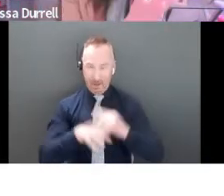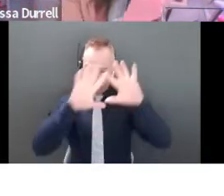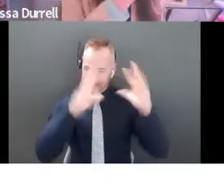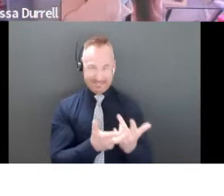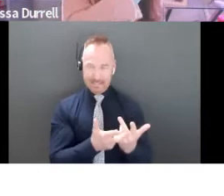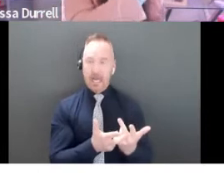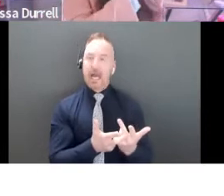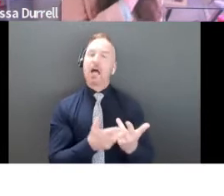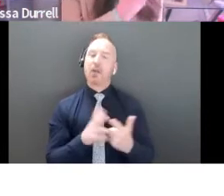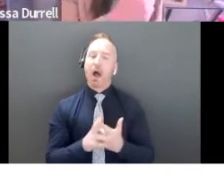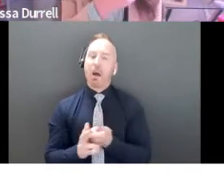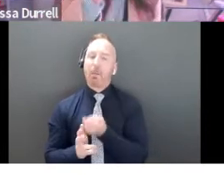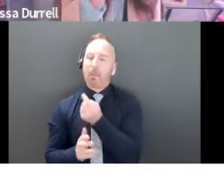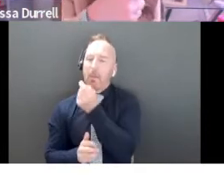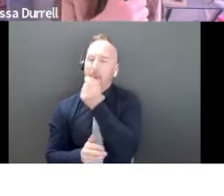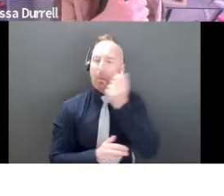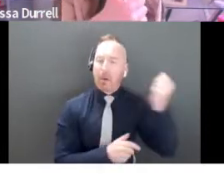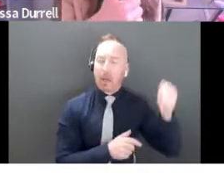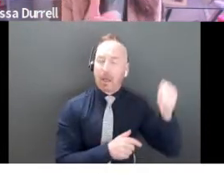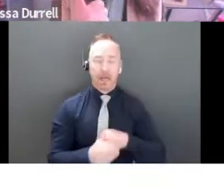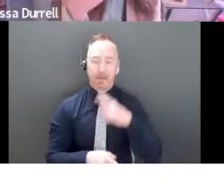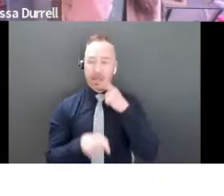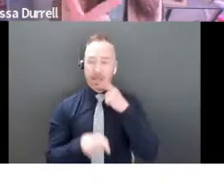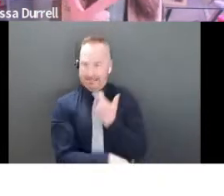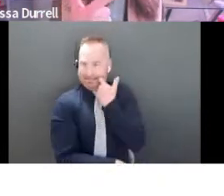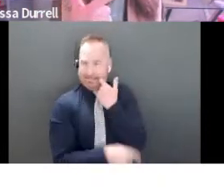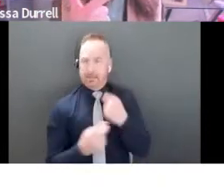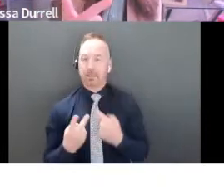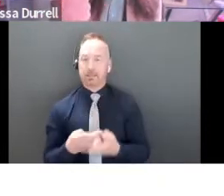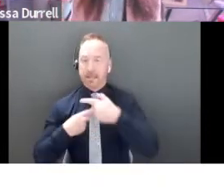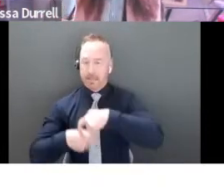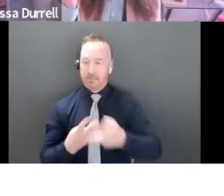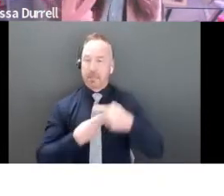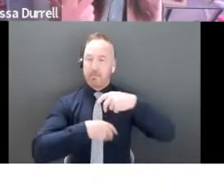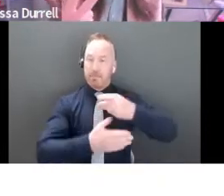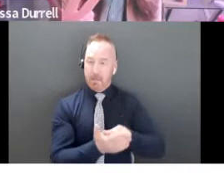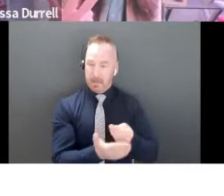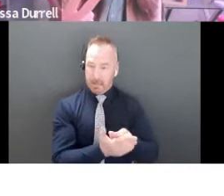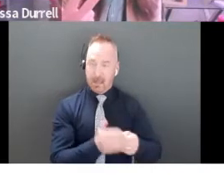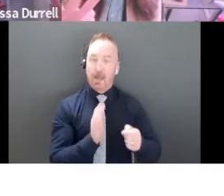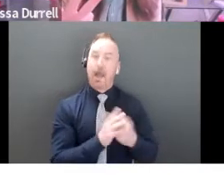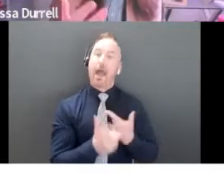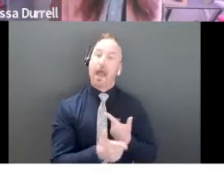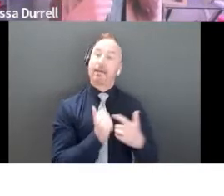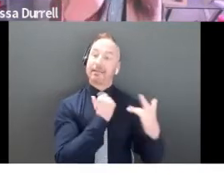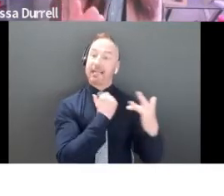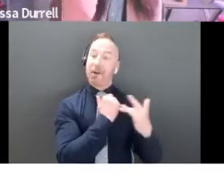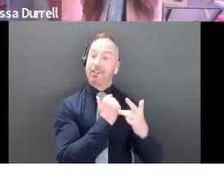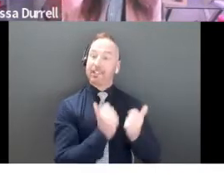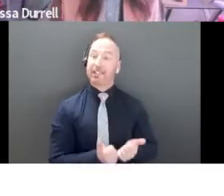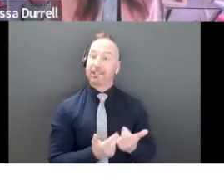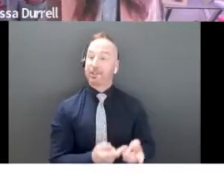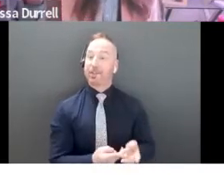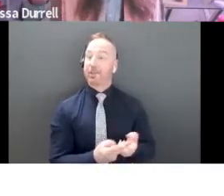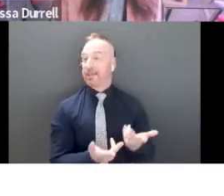saw with the last one, I showed you, it was about saving time, saving money and life-saving technology. So